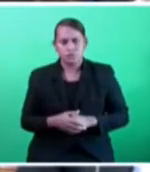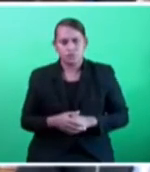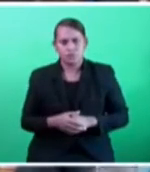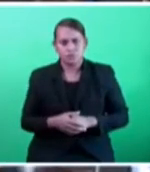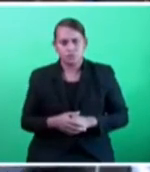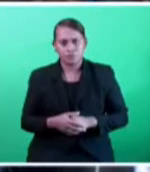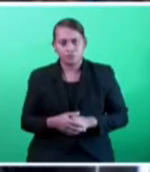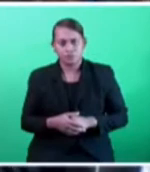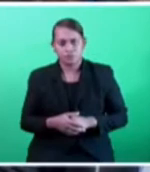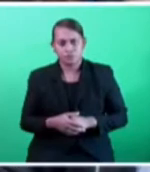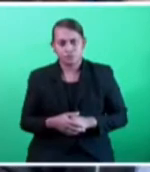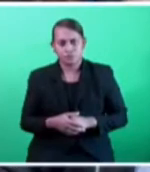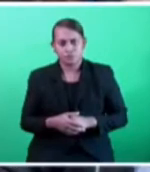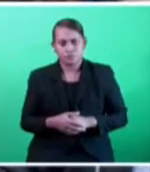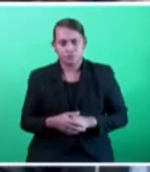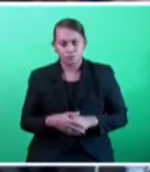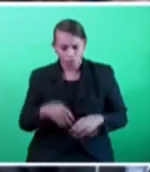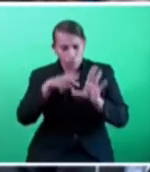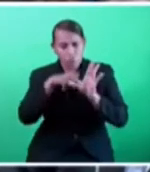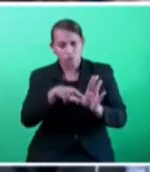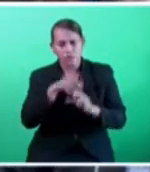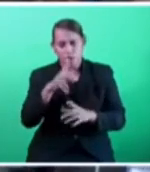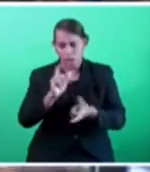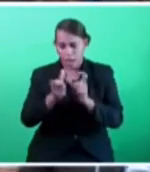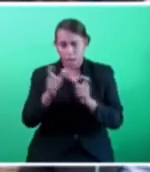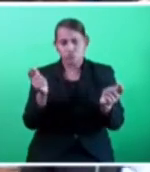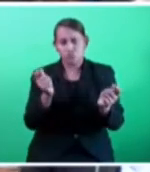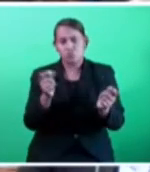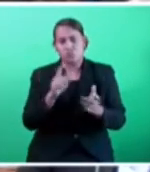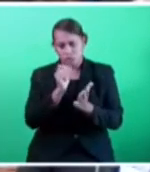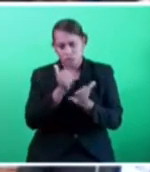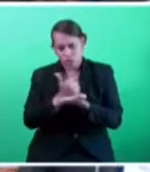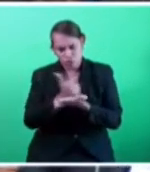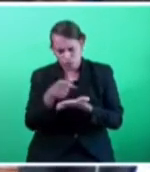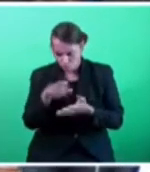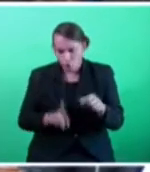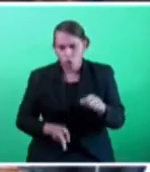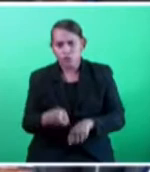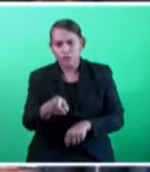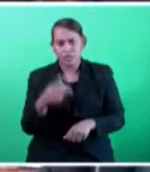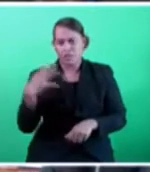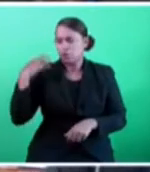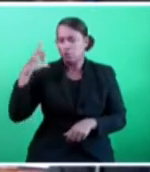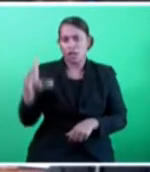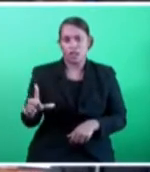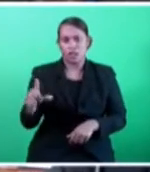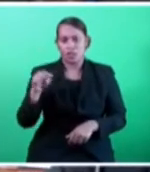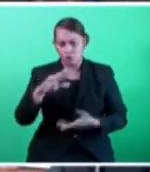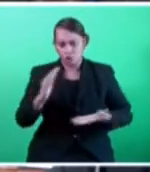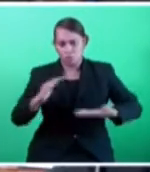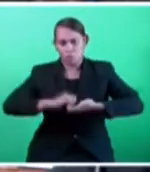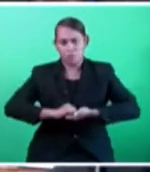Youth for Climate Action was officially launched in collaboration with Ministry of Youth,